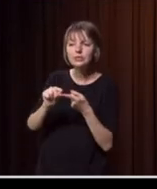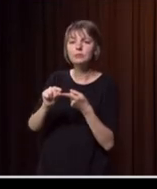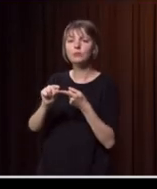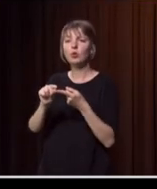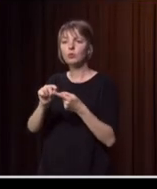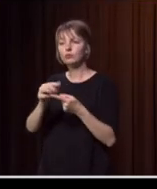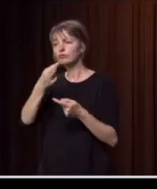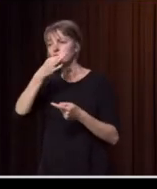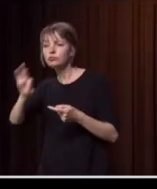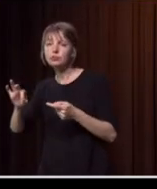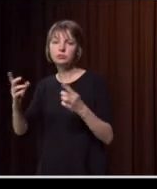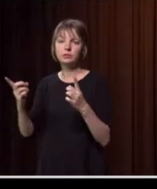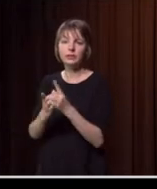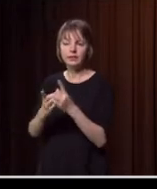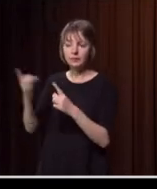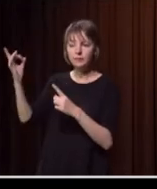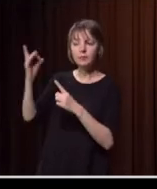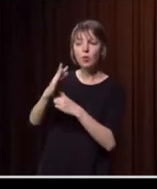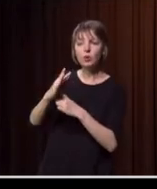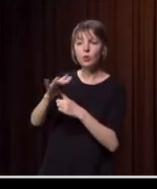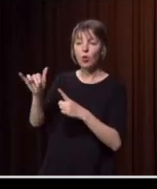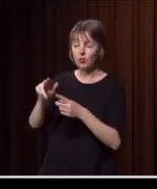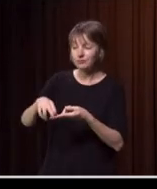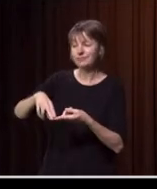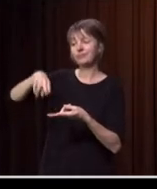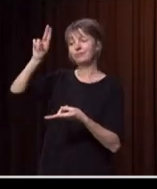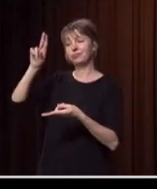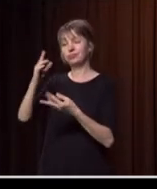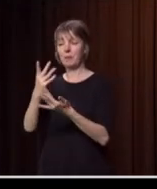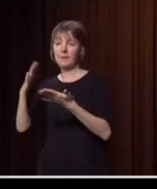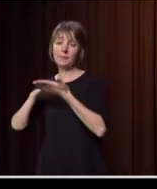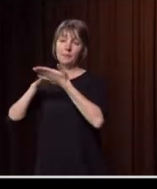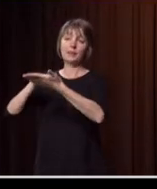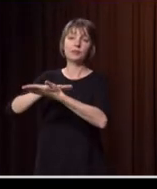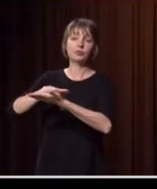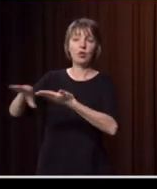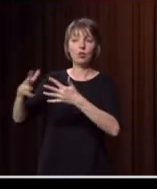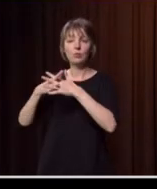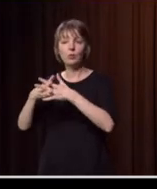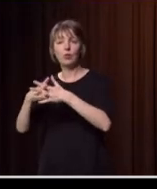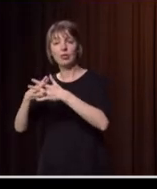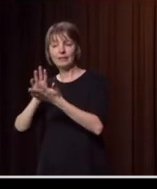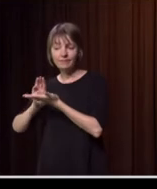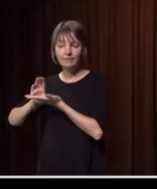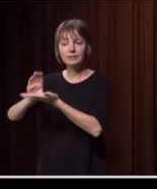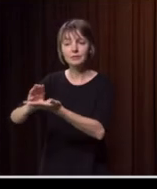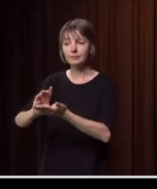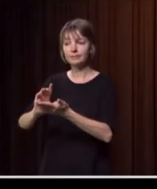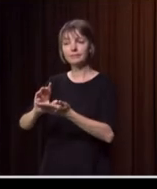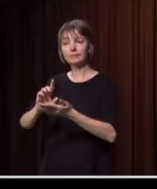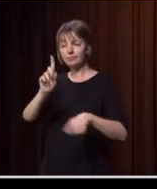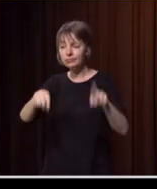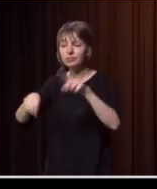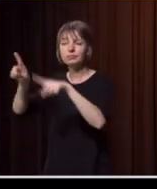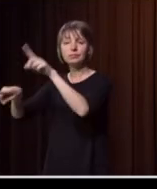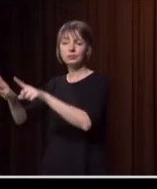matter right through to significant, you know, multi-million dollar investments at that local level that will be important for that community to help them on